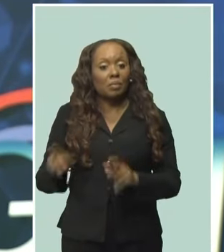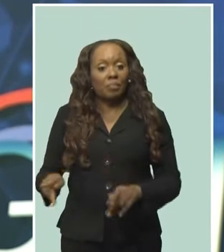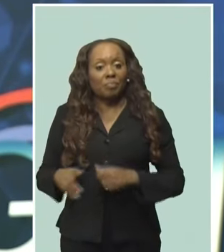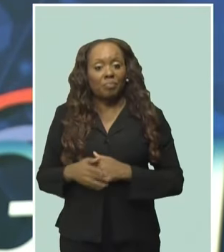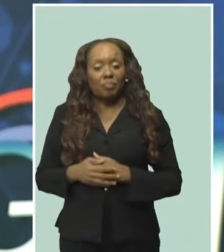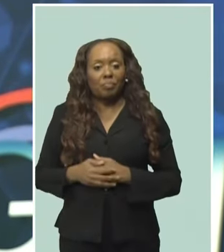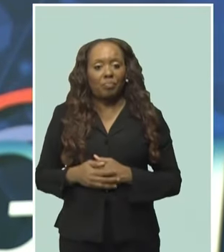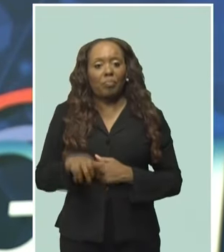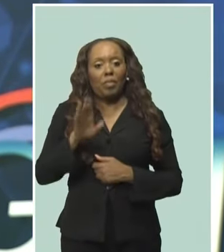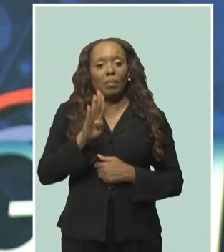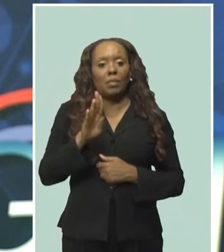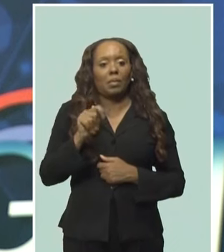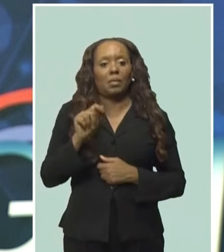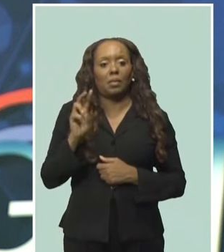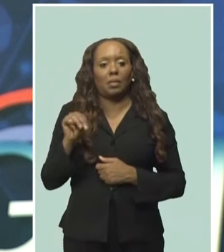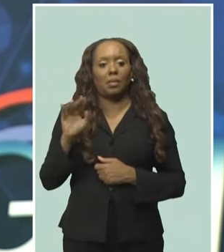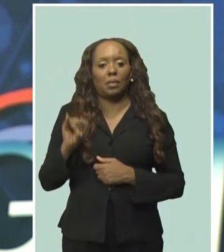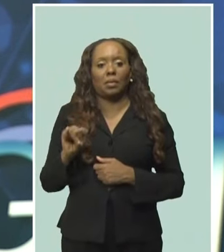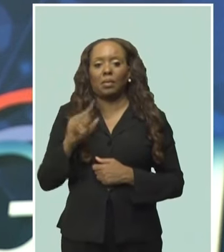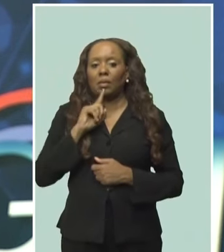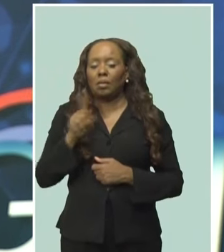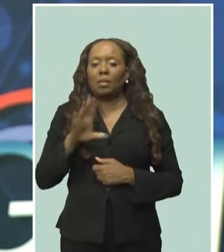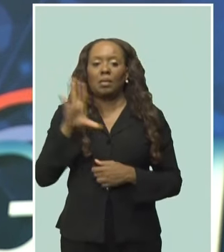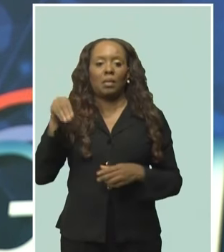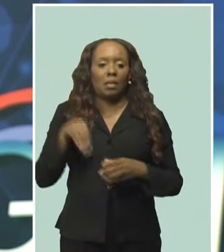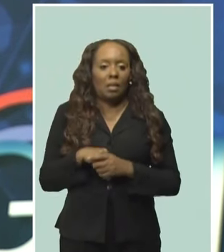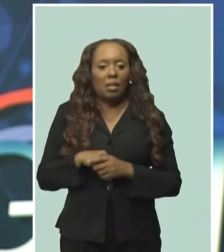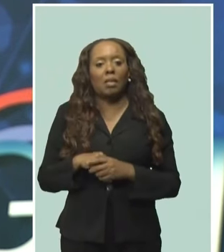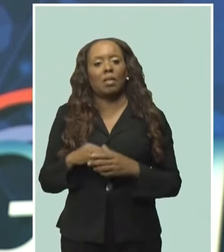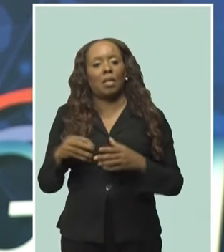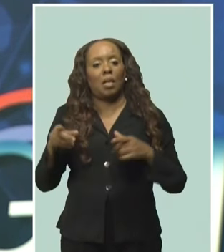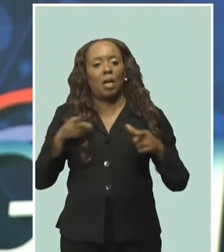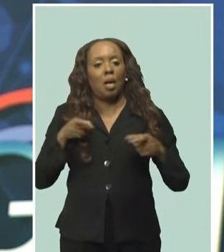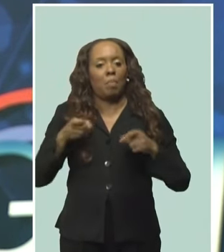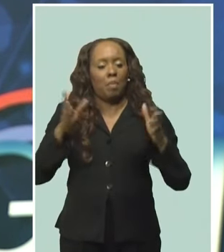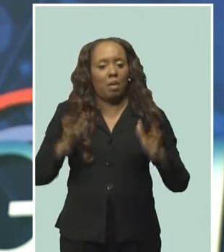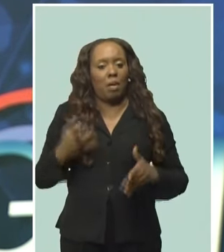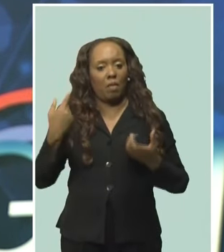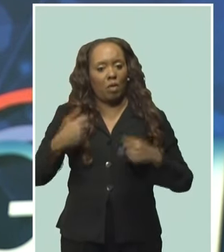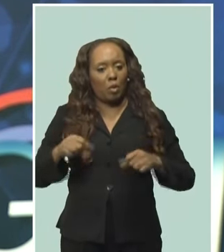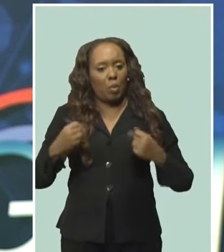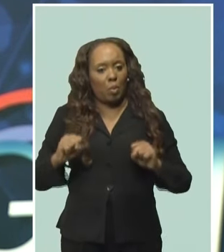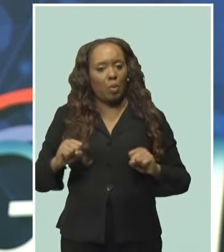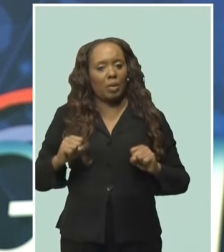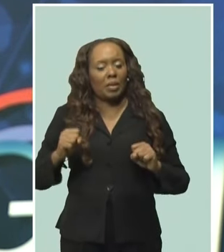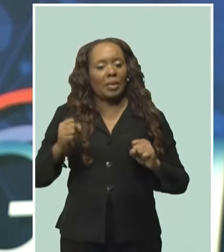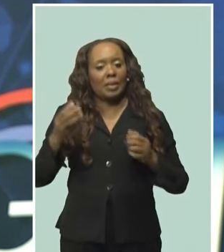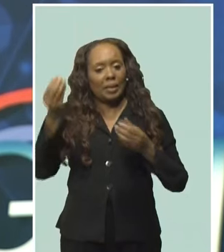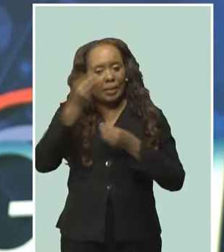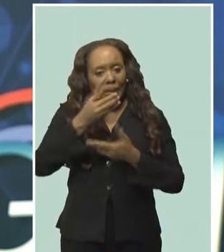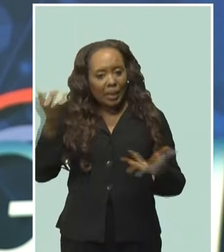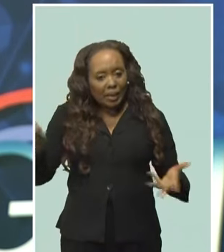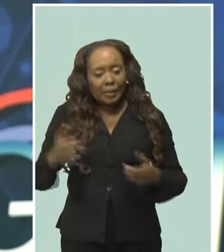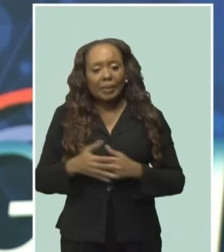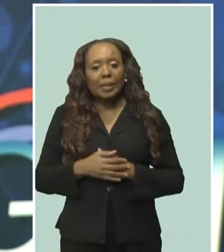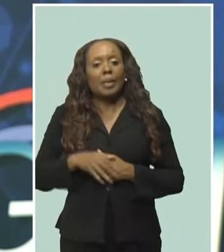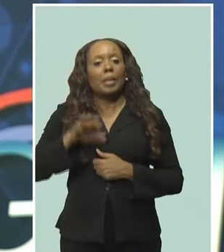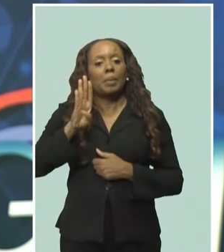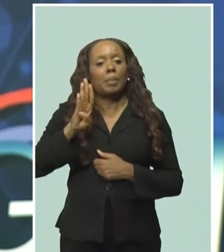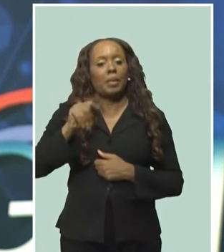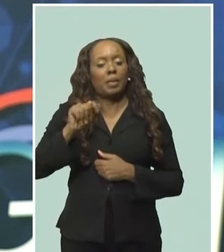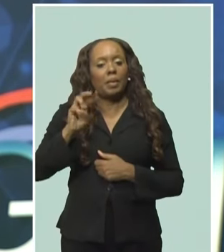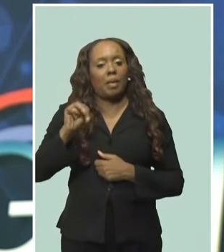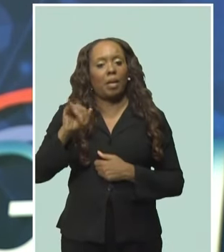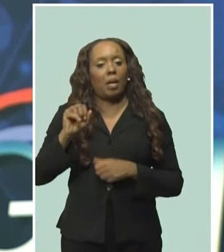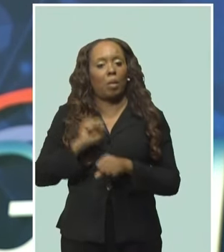Incorporated is also playing its part, according to Manager for Sports Kamal Springer. He says the BTMI is working with 18